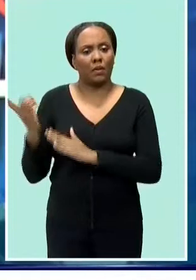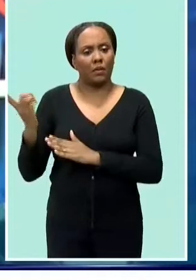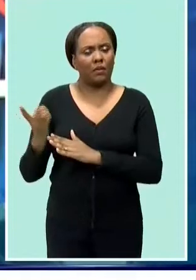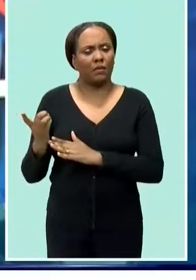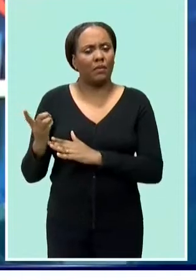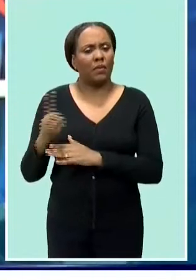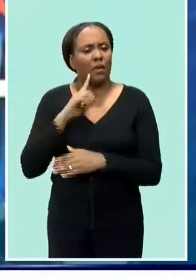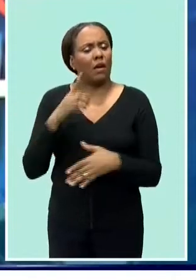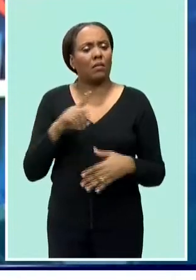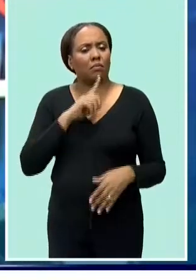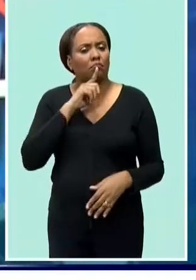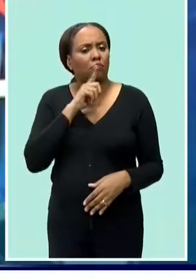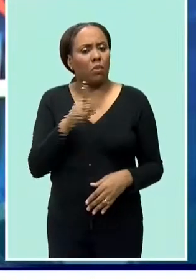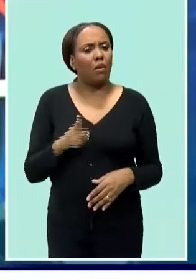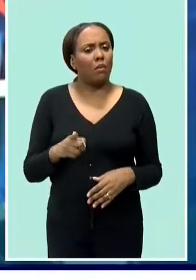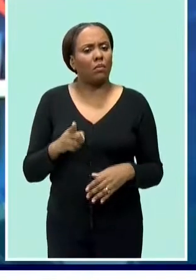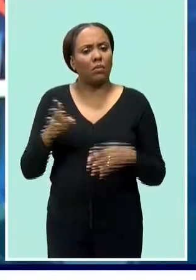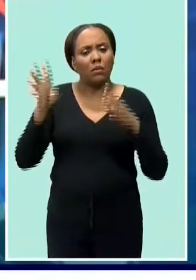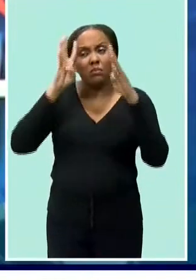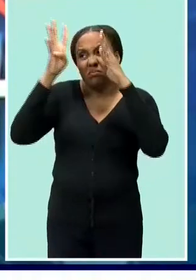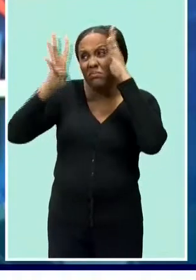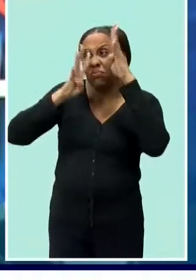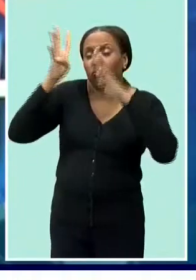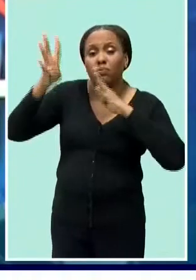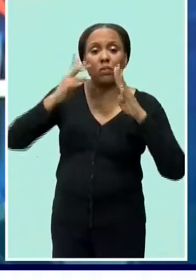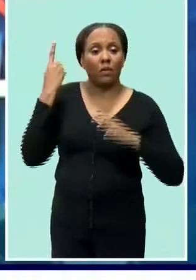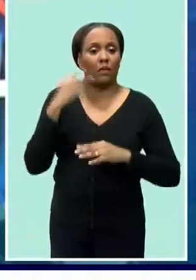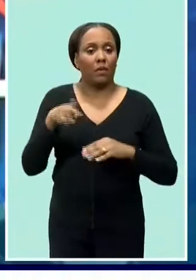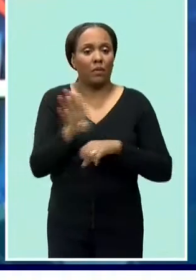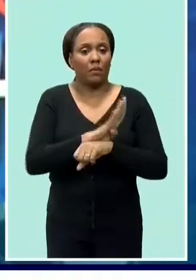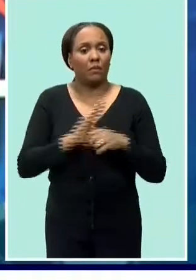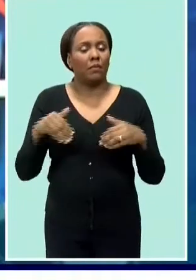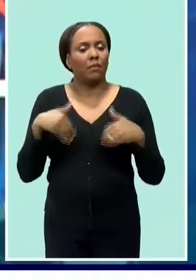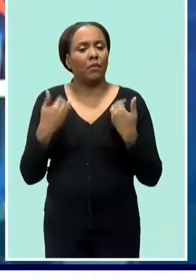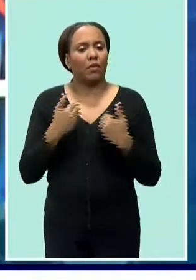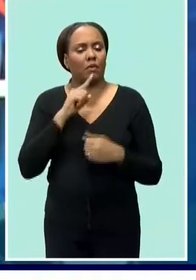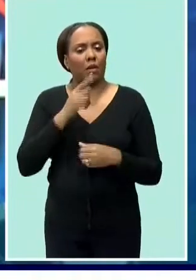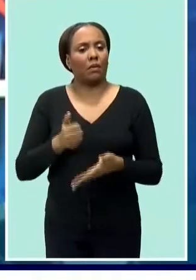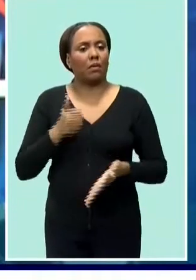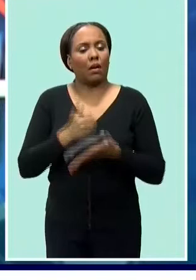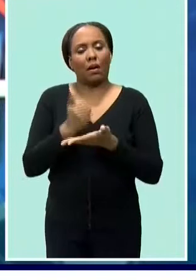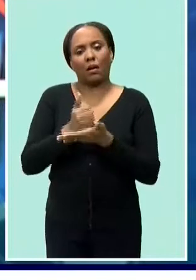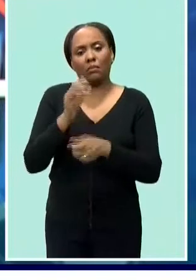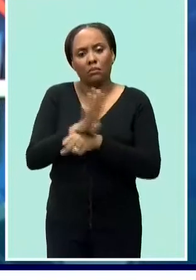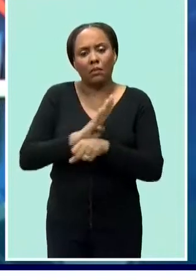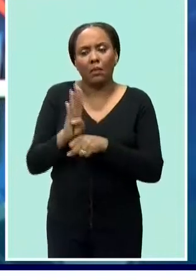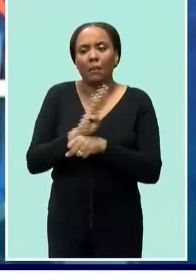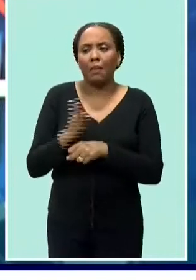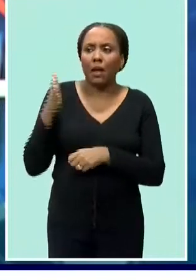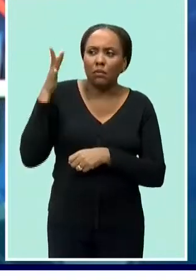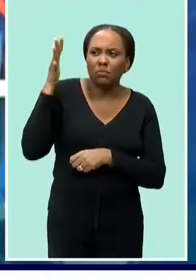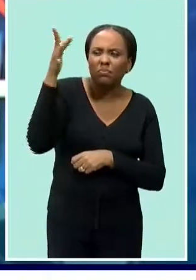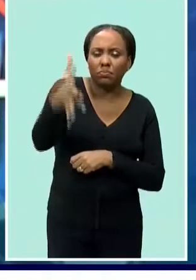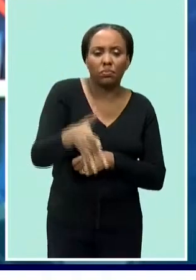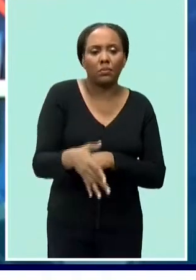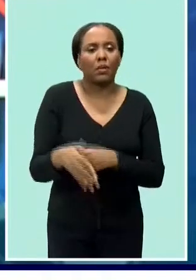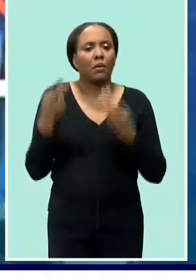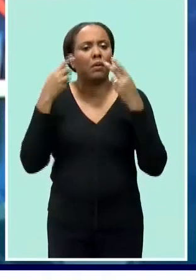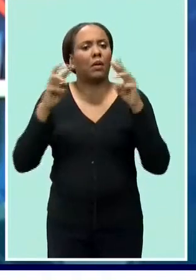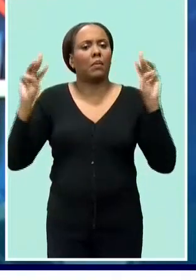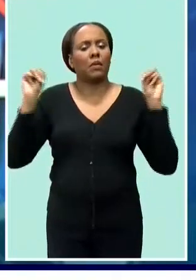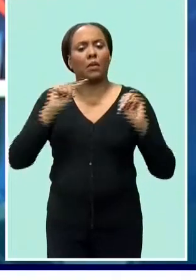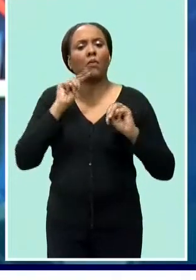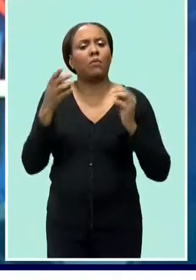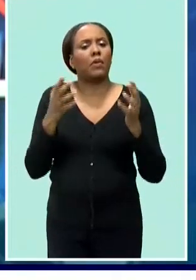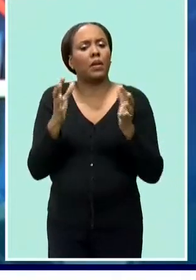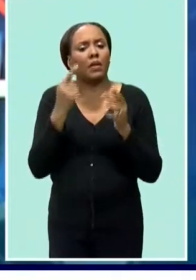creative imagination of barbadian youth will help catapult barbados forward he says it's an area the prime minister has placed emphasis